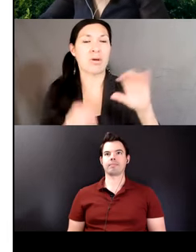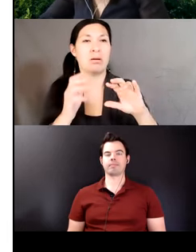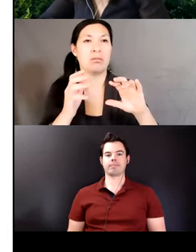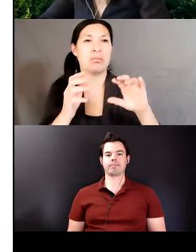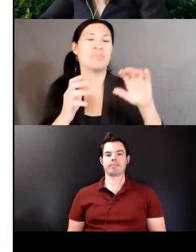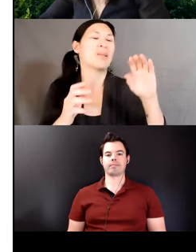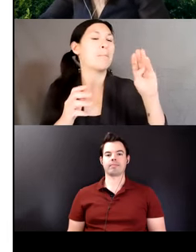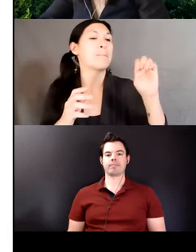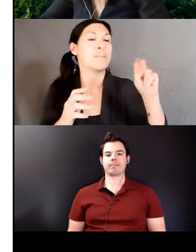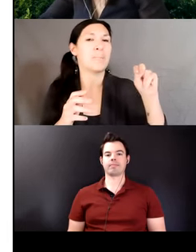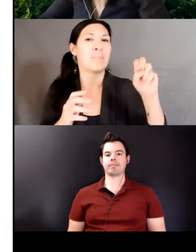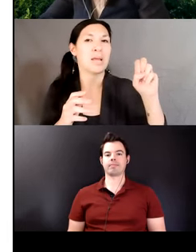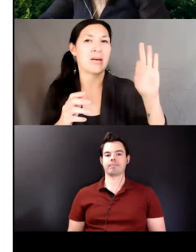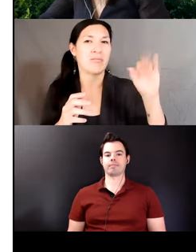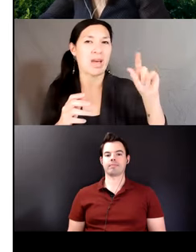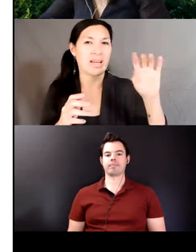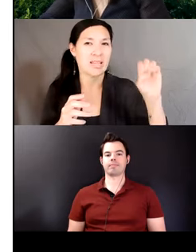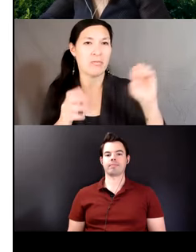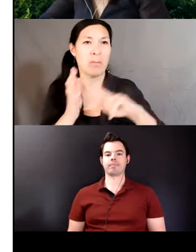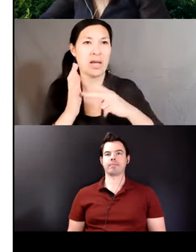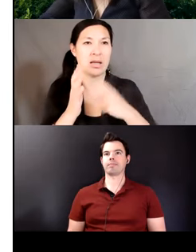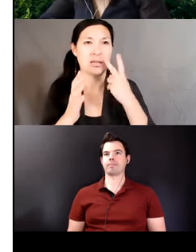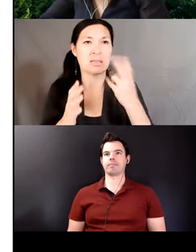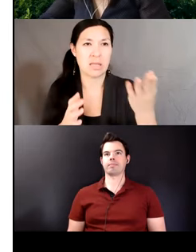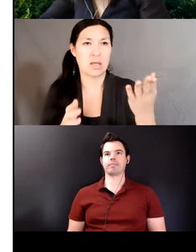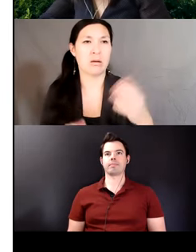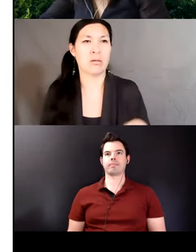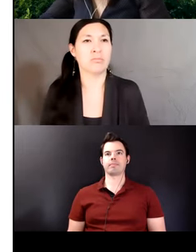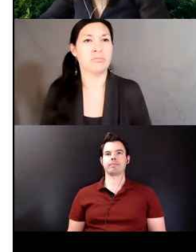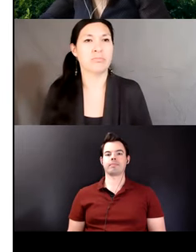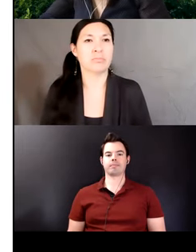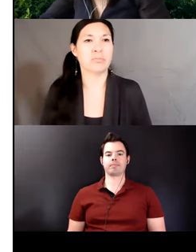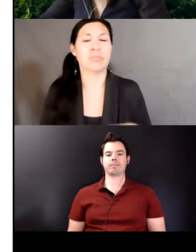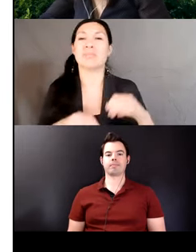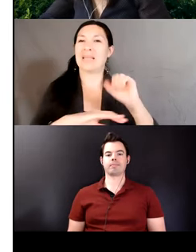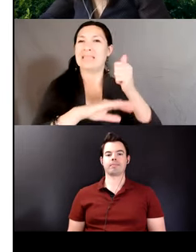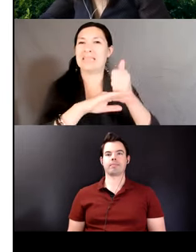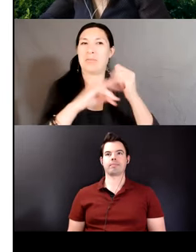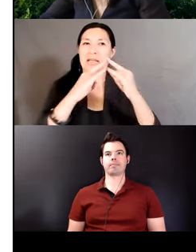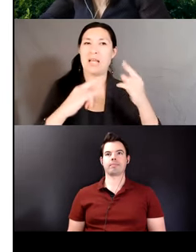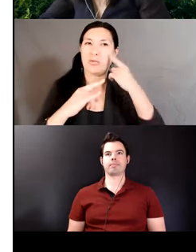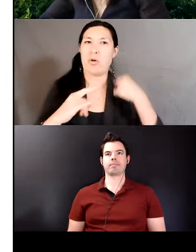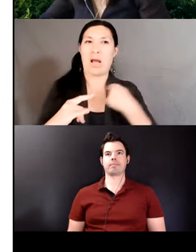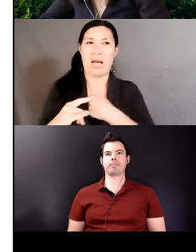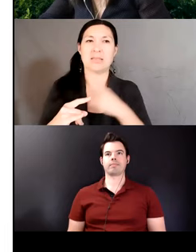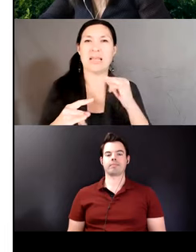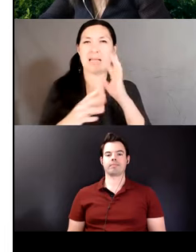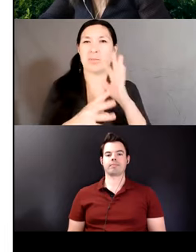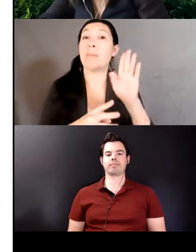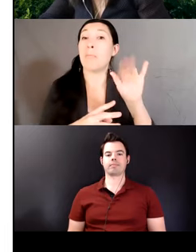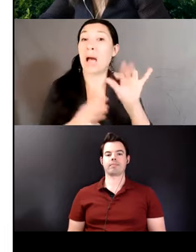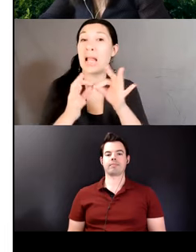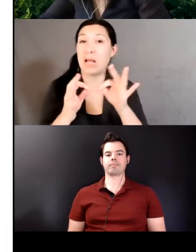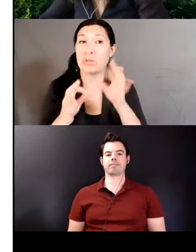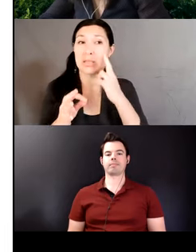29 karpas wapu waipor gaiku they set up tense for us in the speech of bilinguals and as in